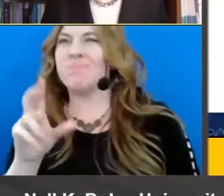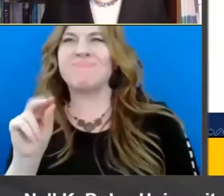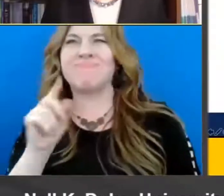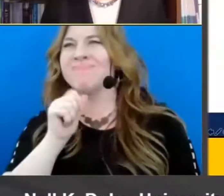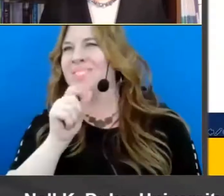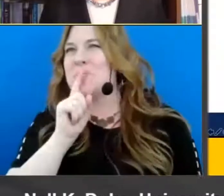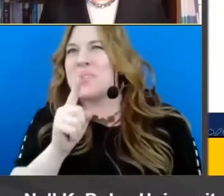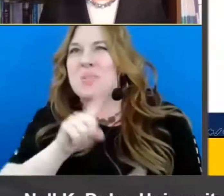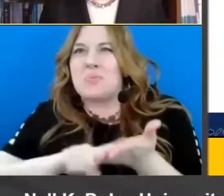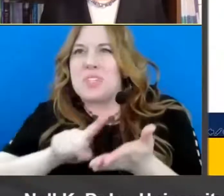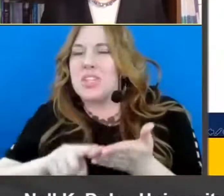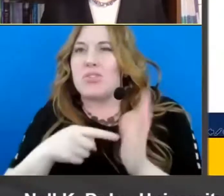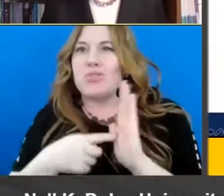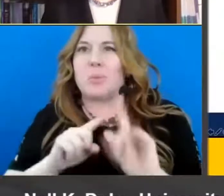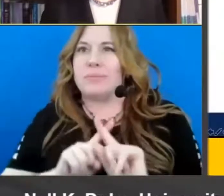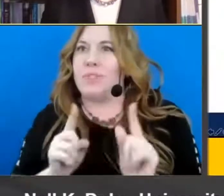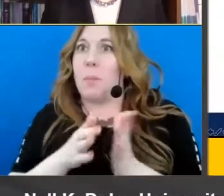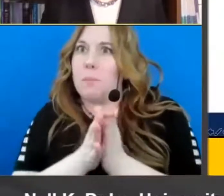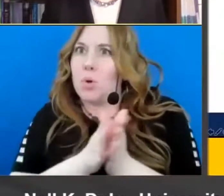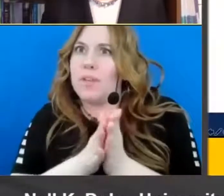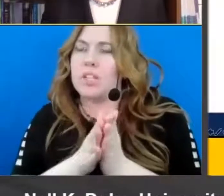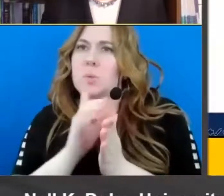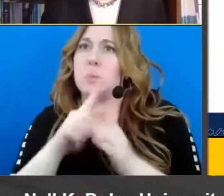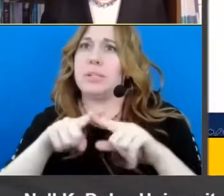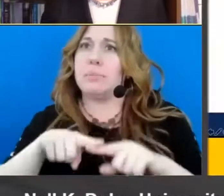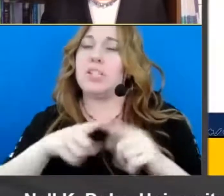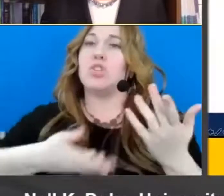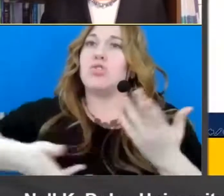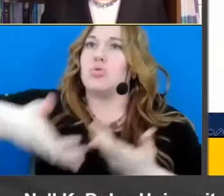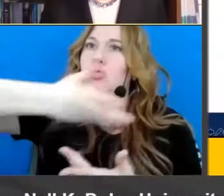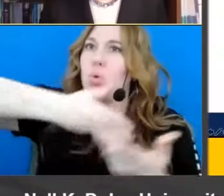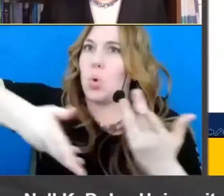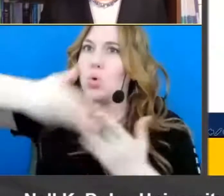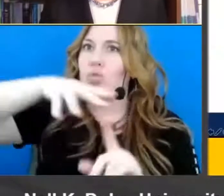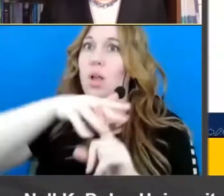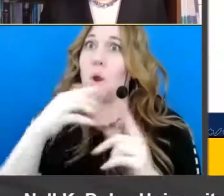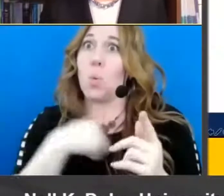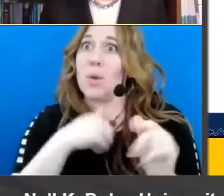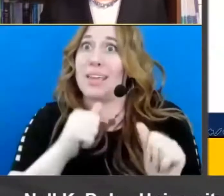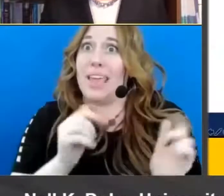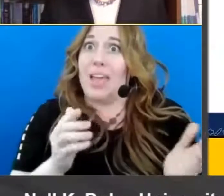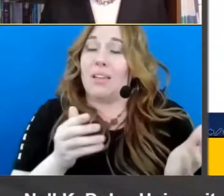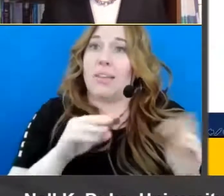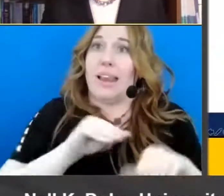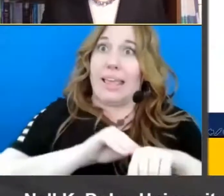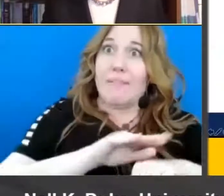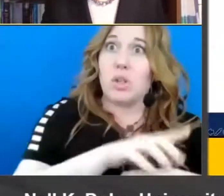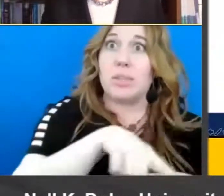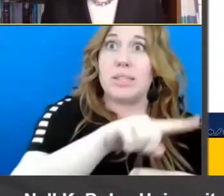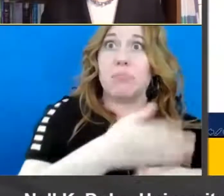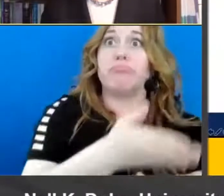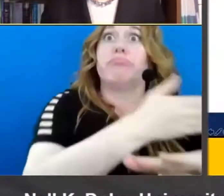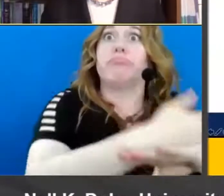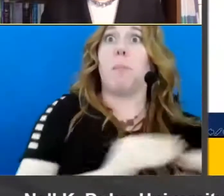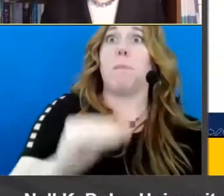research suggests that motivation lies very heavily in the social context so we can make people more or less motivated by a particular context in